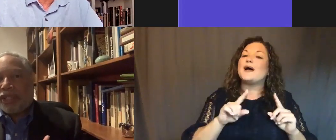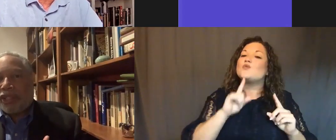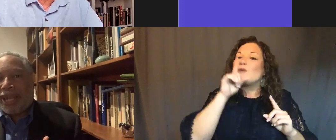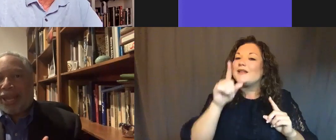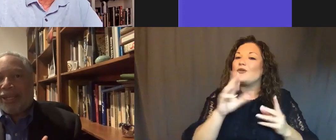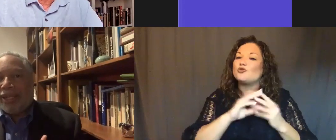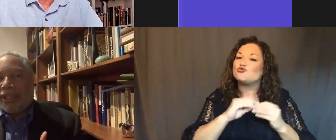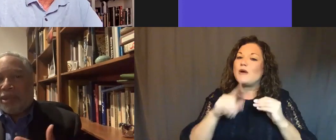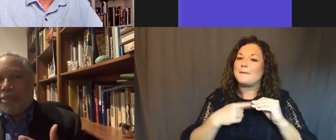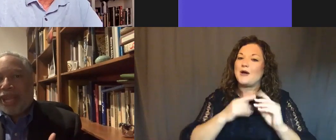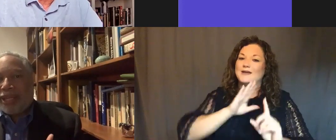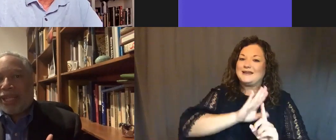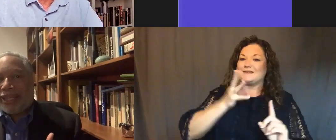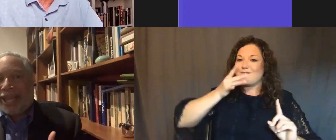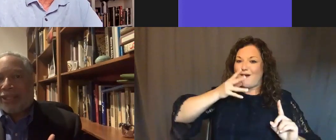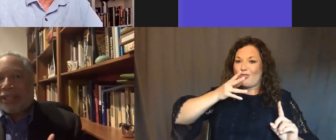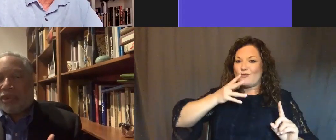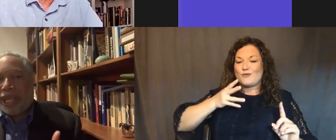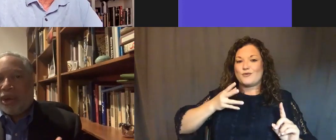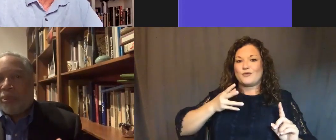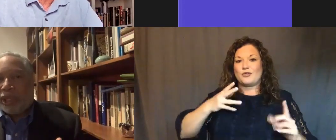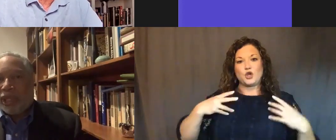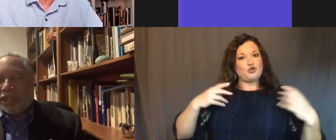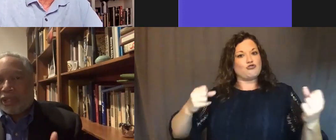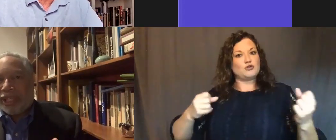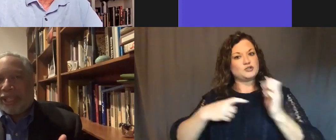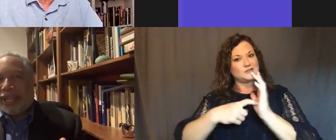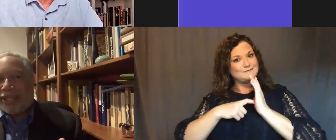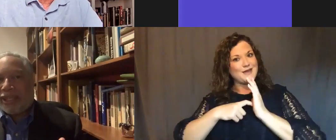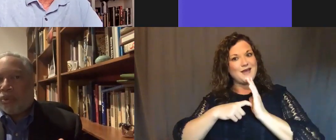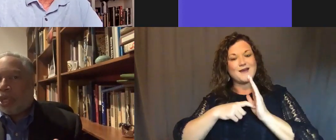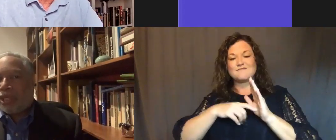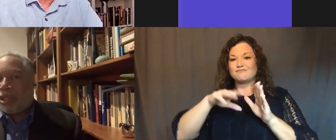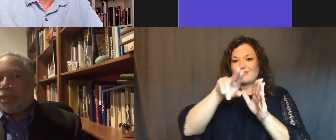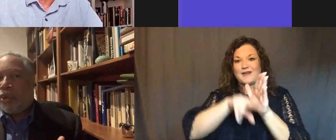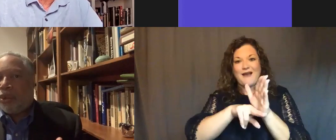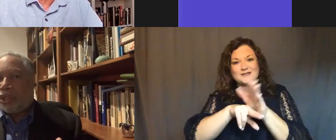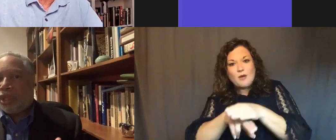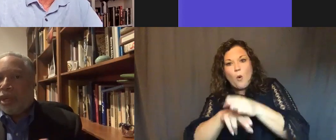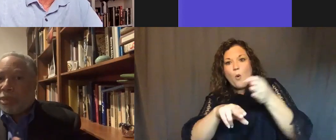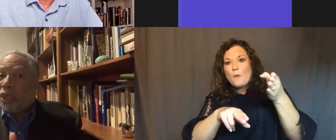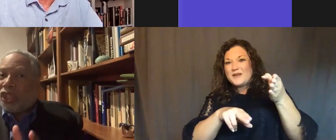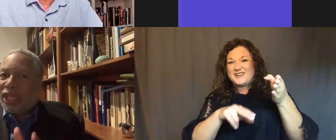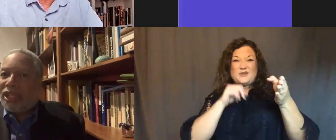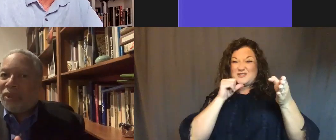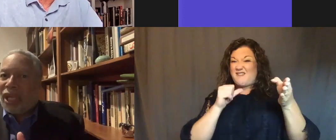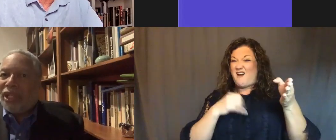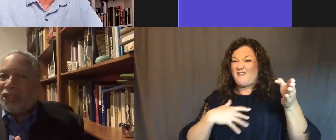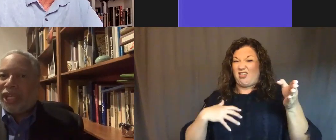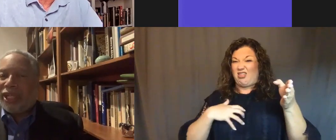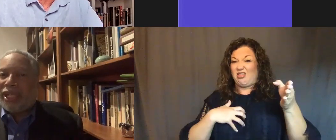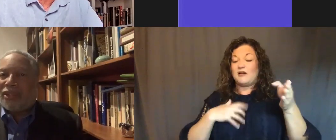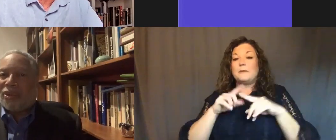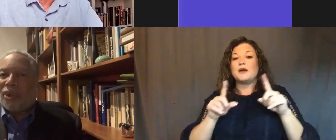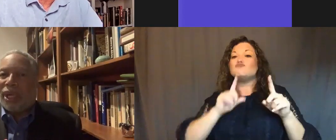courage that she had to demand that the casket remain open. So suddenly the casket wasn't something ghoulish, but it was central to